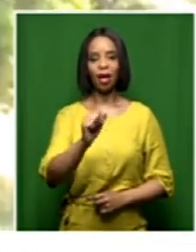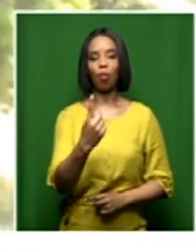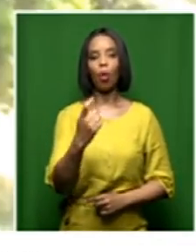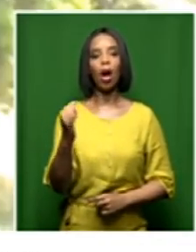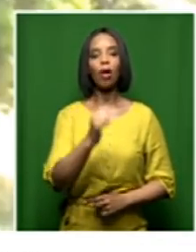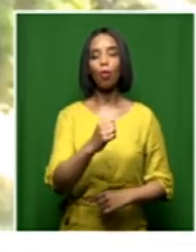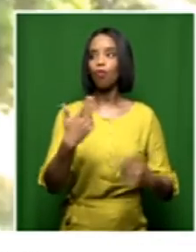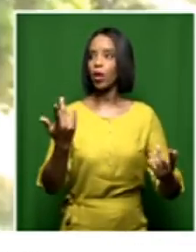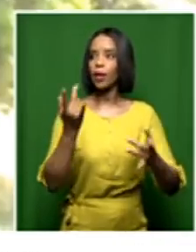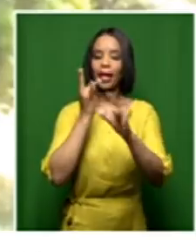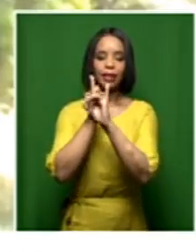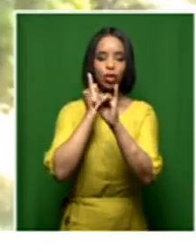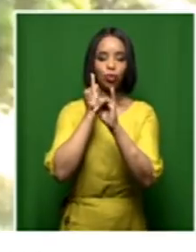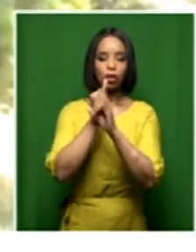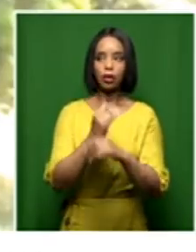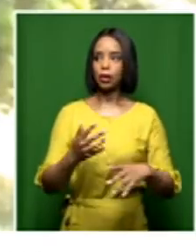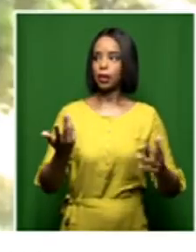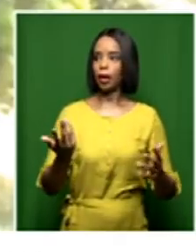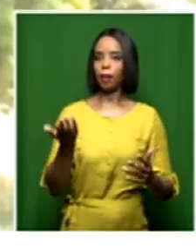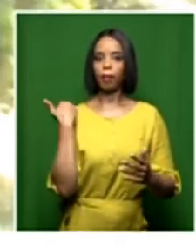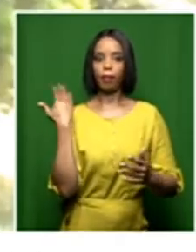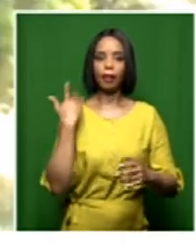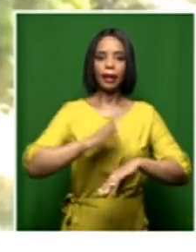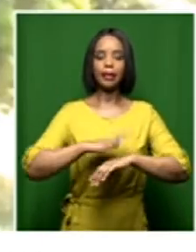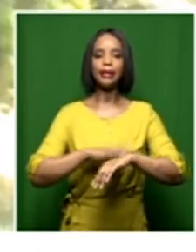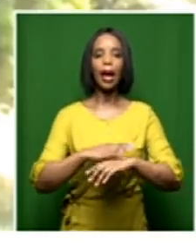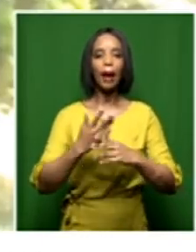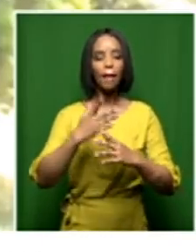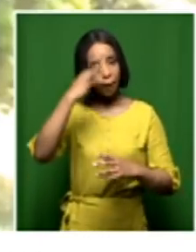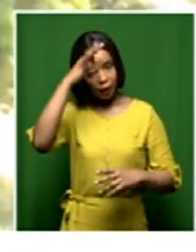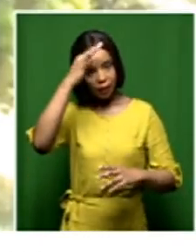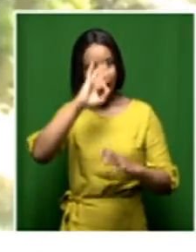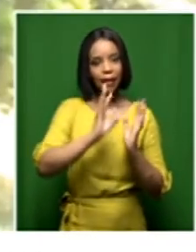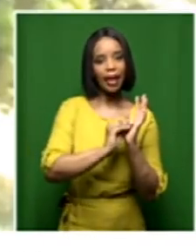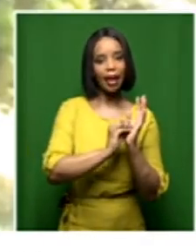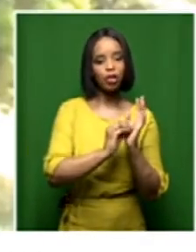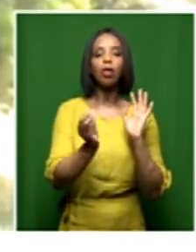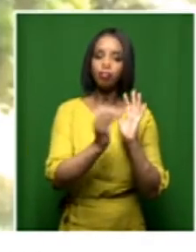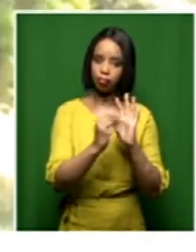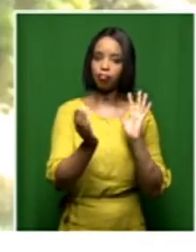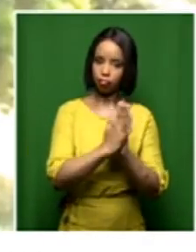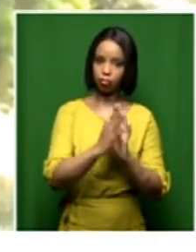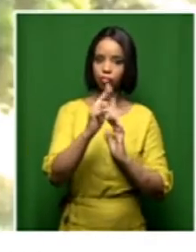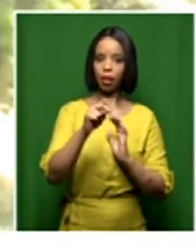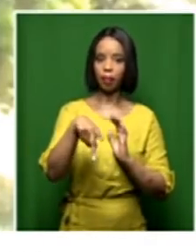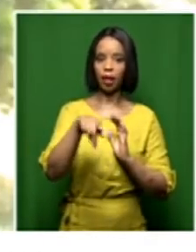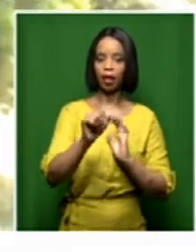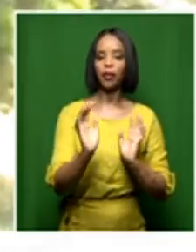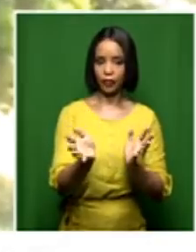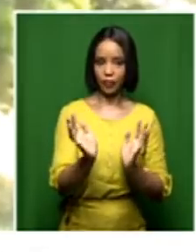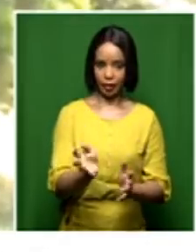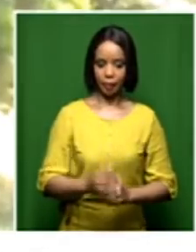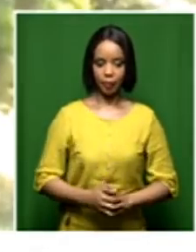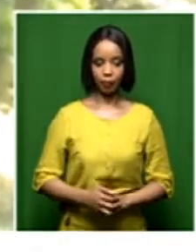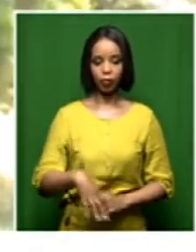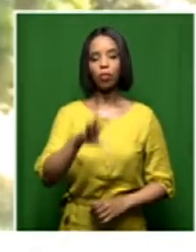institutions during the state capture years. So, the arrival of